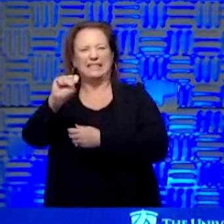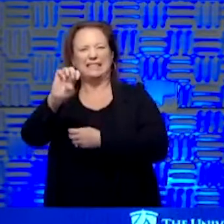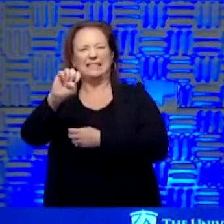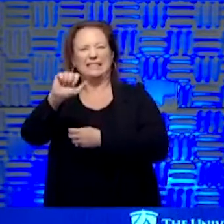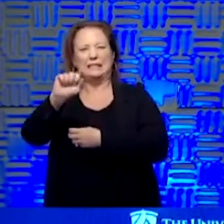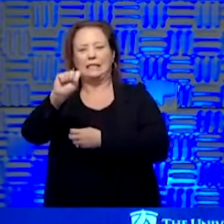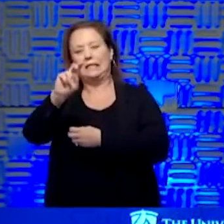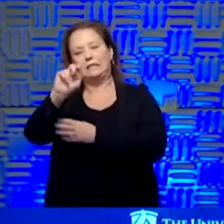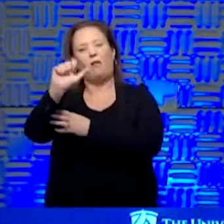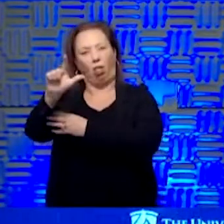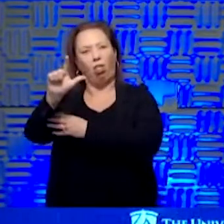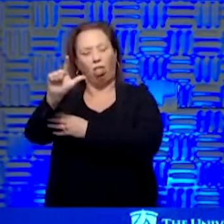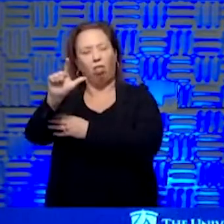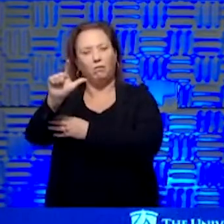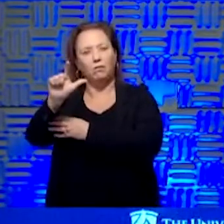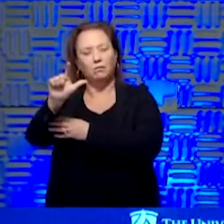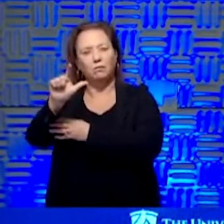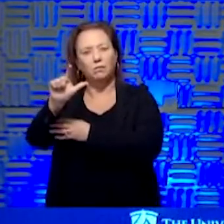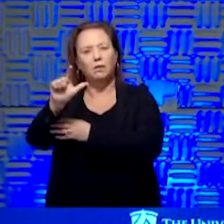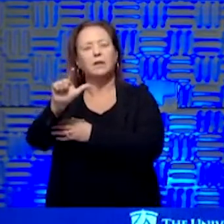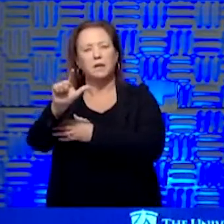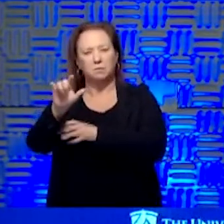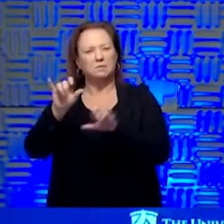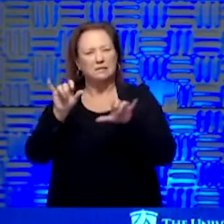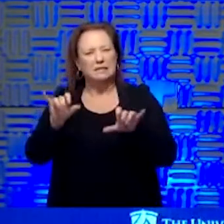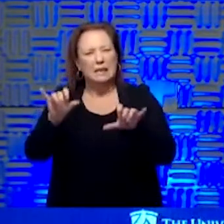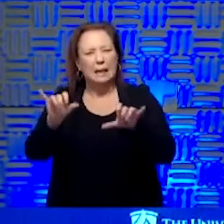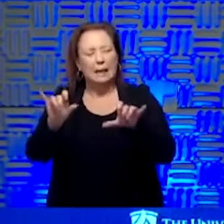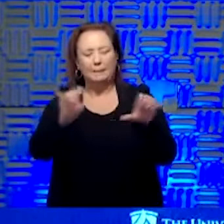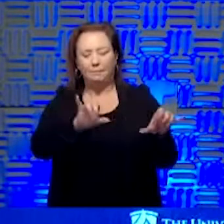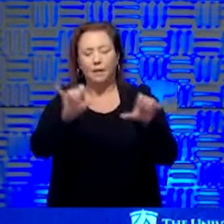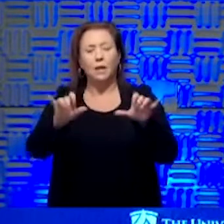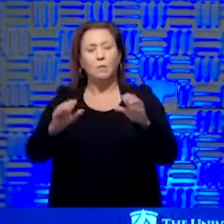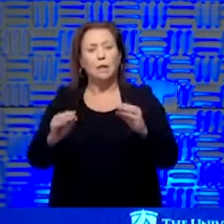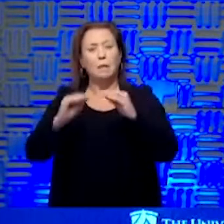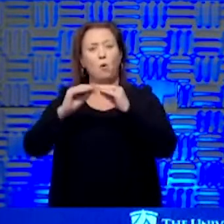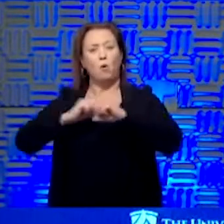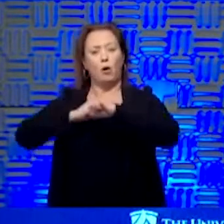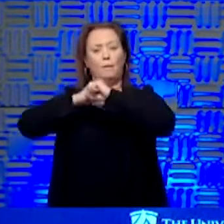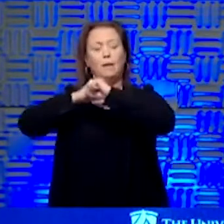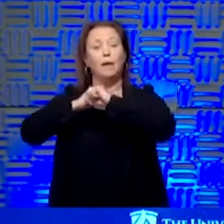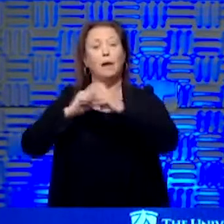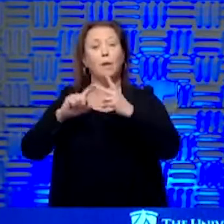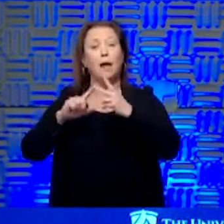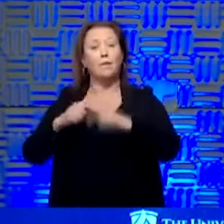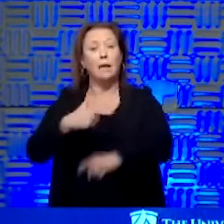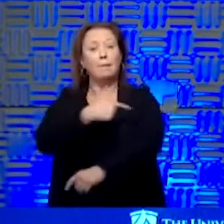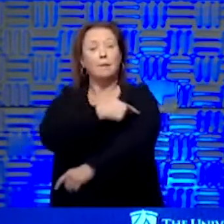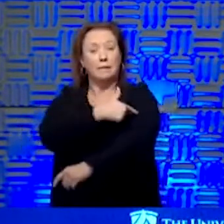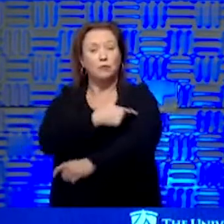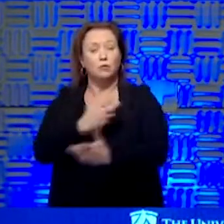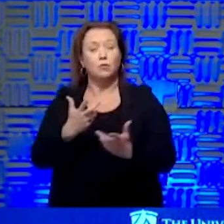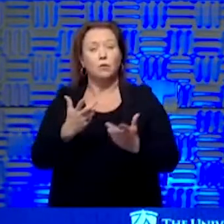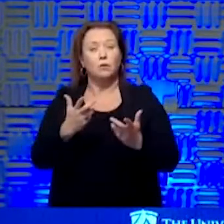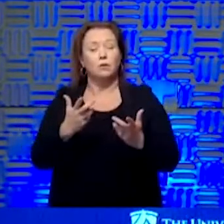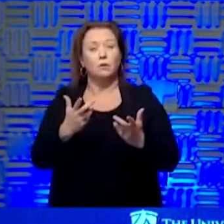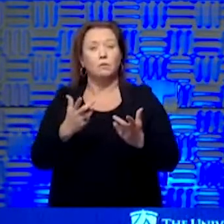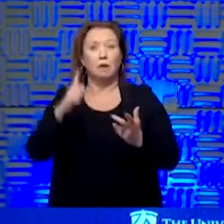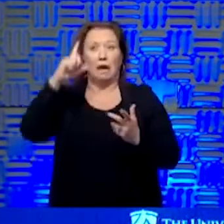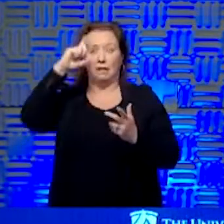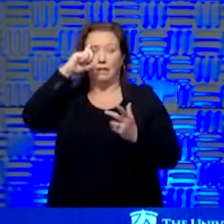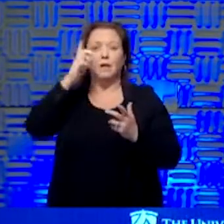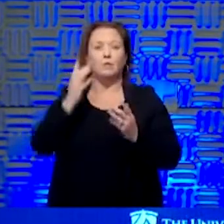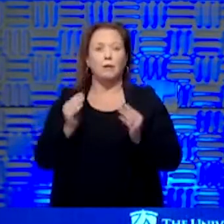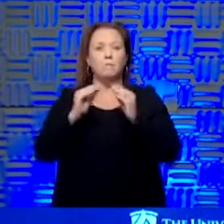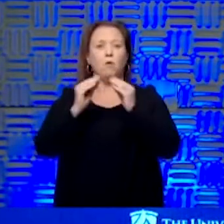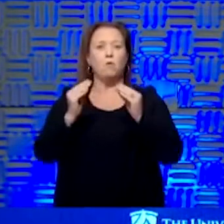probably be a little like that. And as we build up more immunity, and then once we get an immunization to it, then I think it's going to be safer and